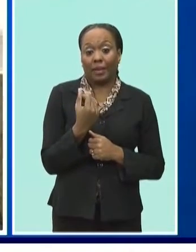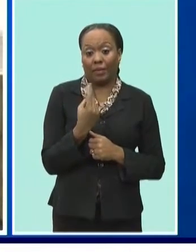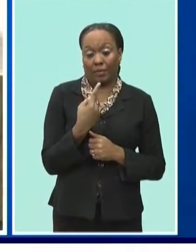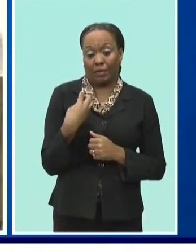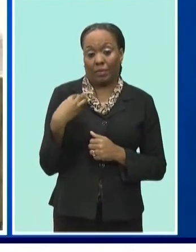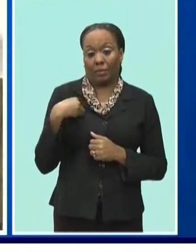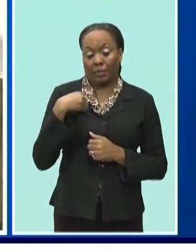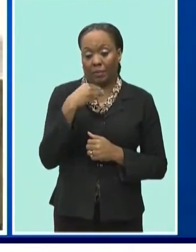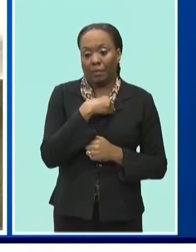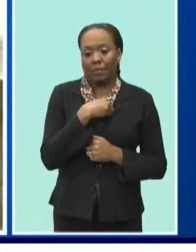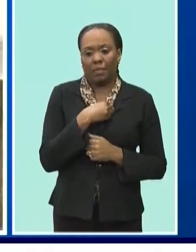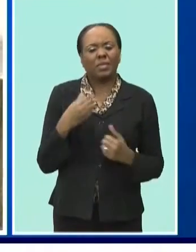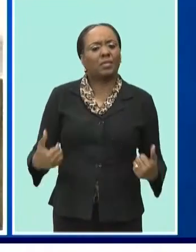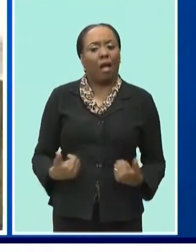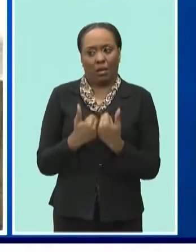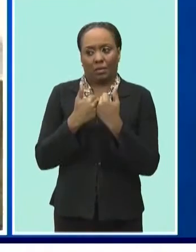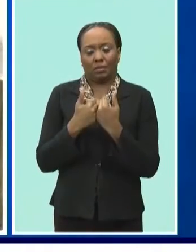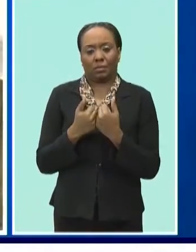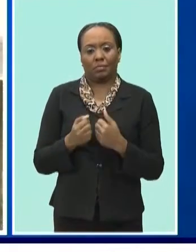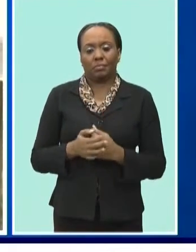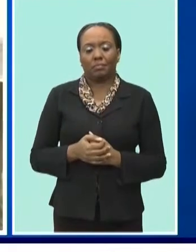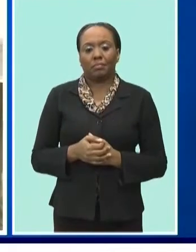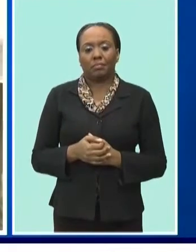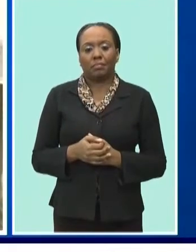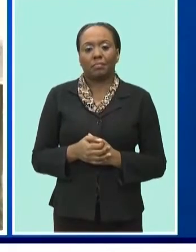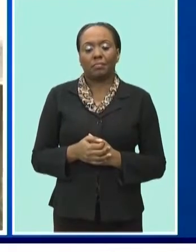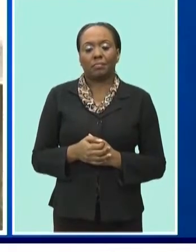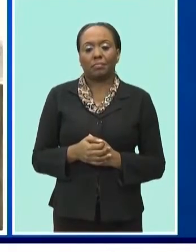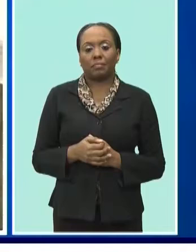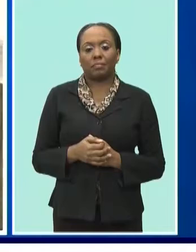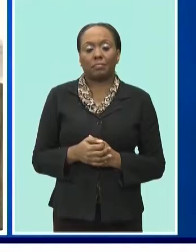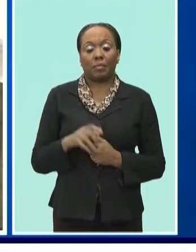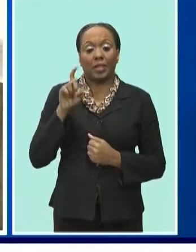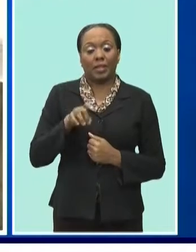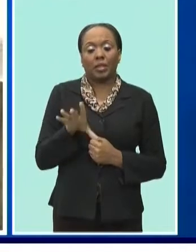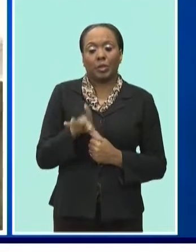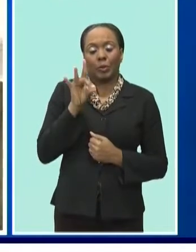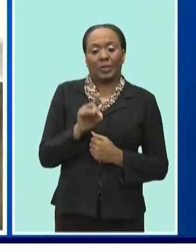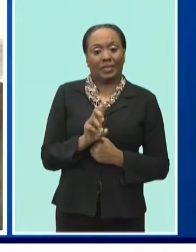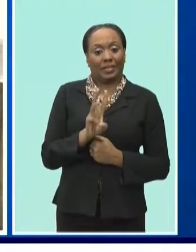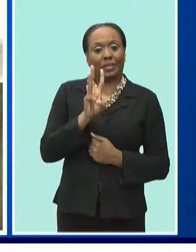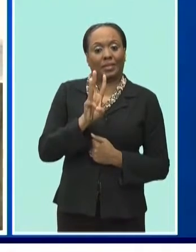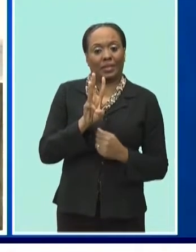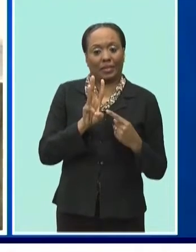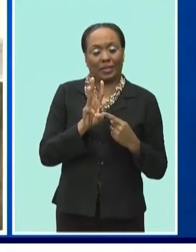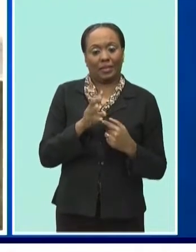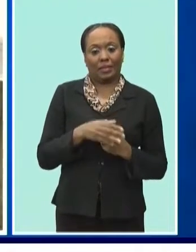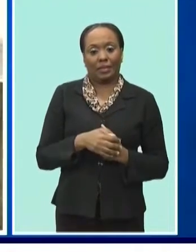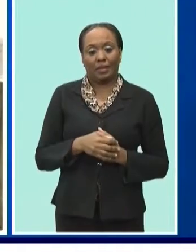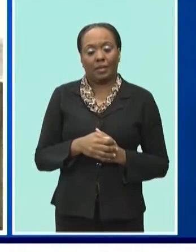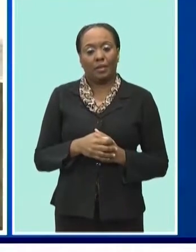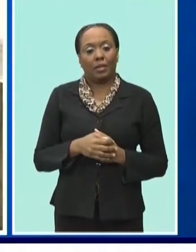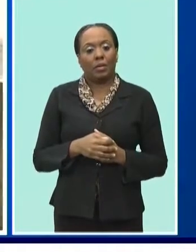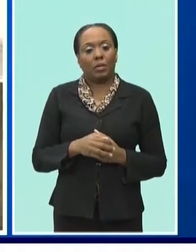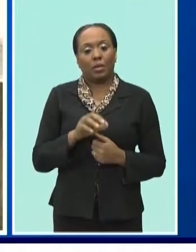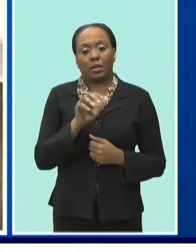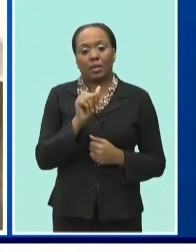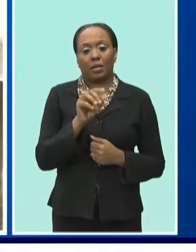challenging here. Six. We need six here. And we have Adrian Blackman,